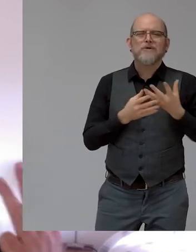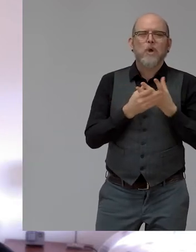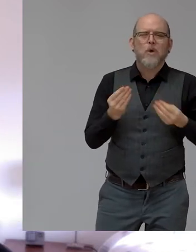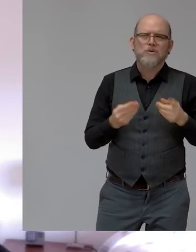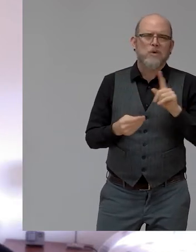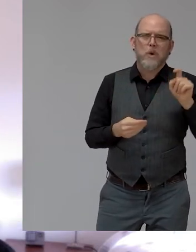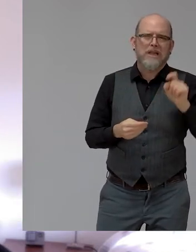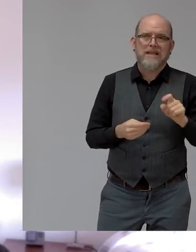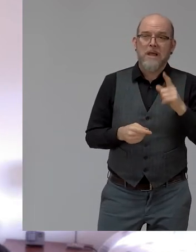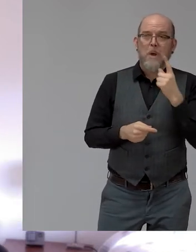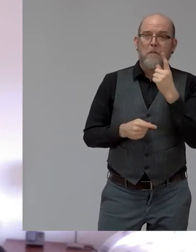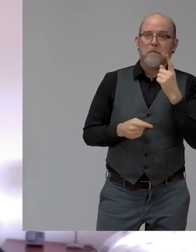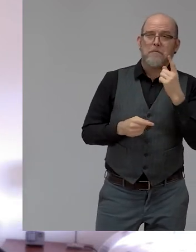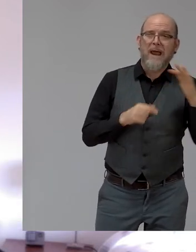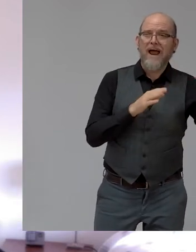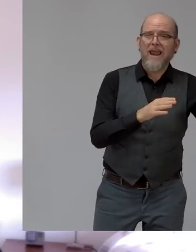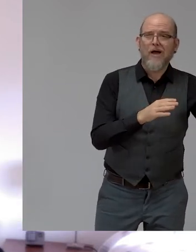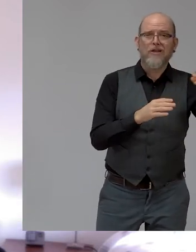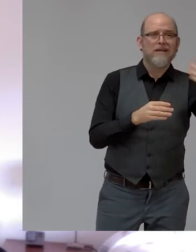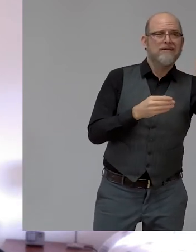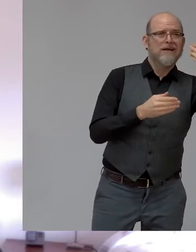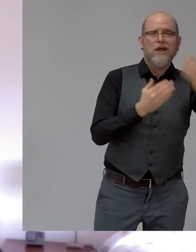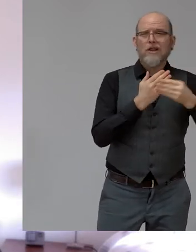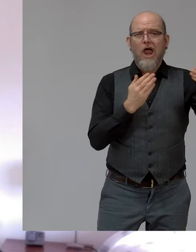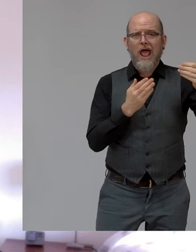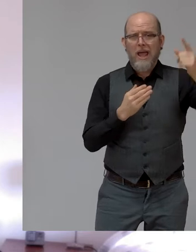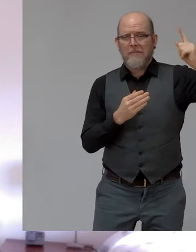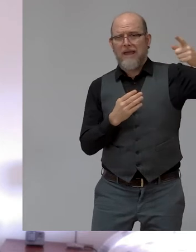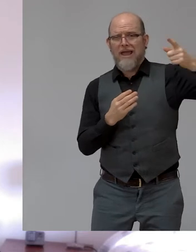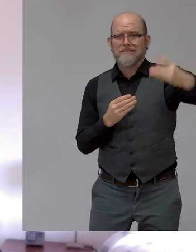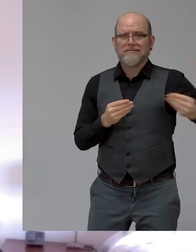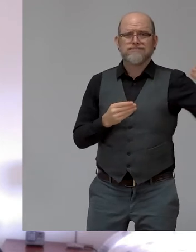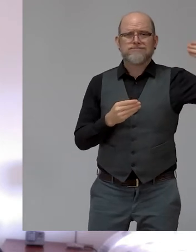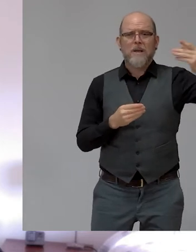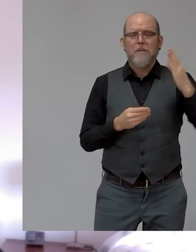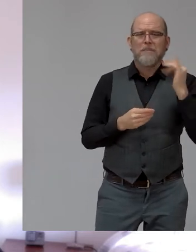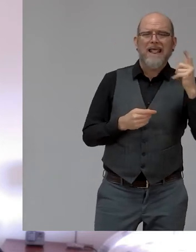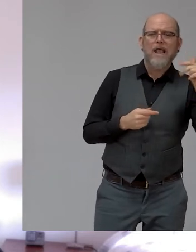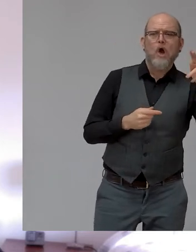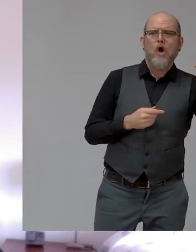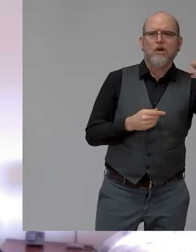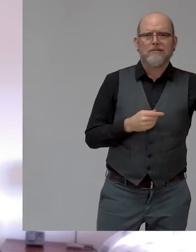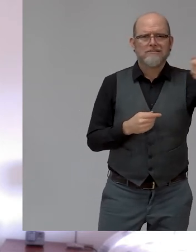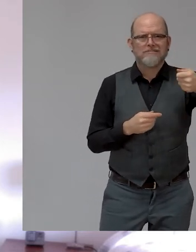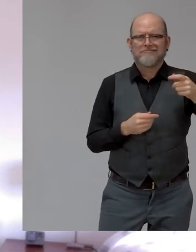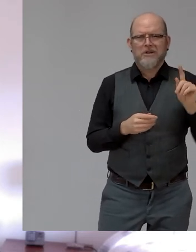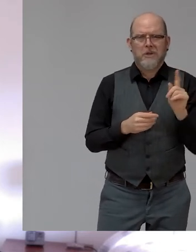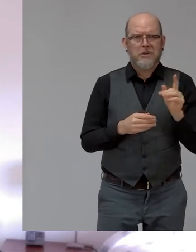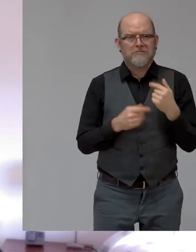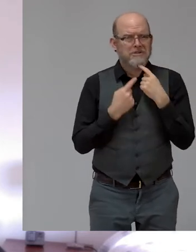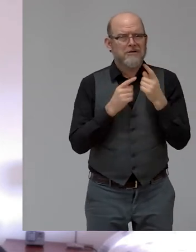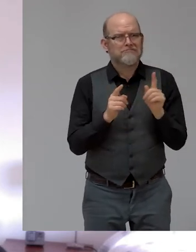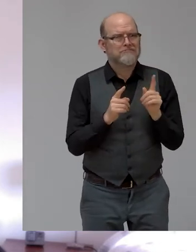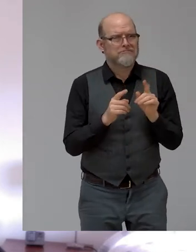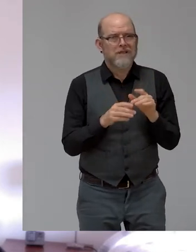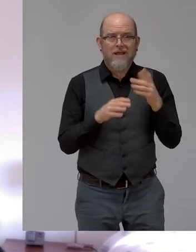dollars to kind of cater to this. I'll stop there and open it up for a discussion.